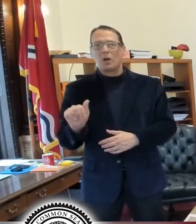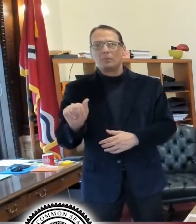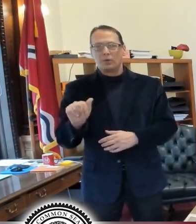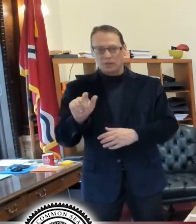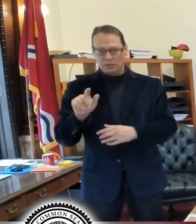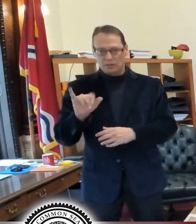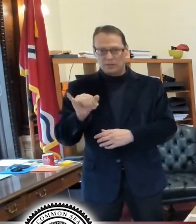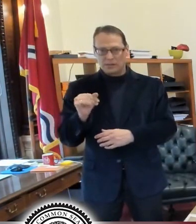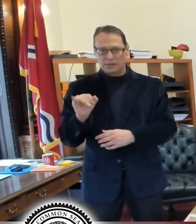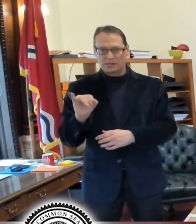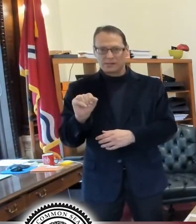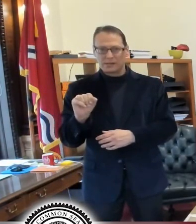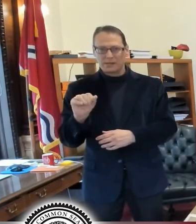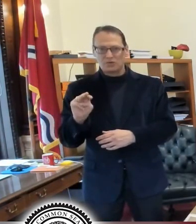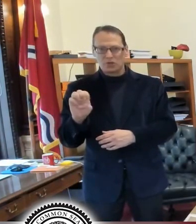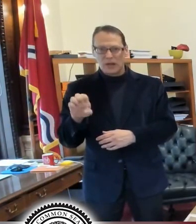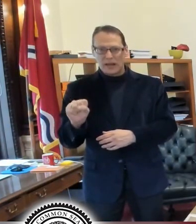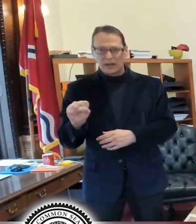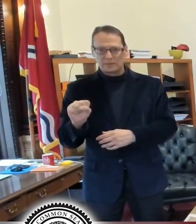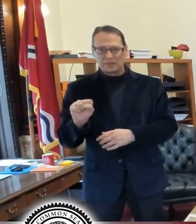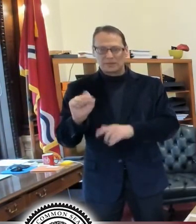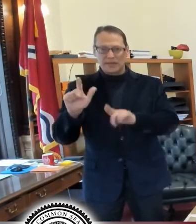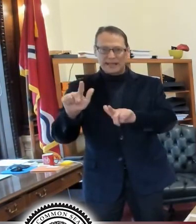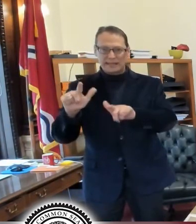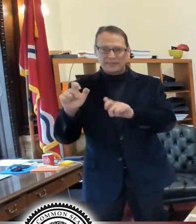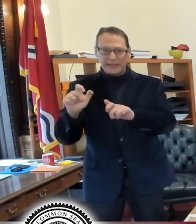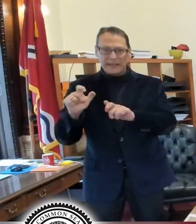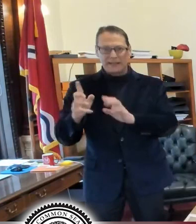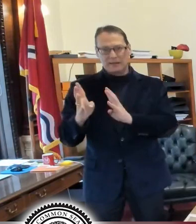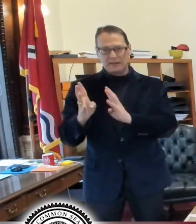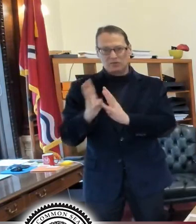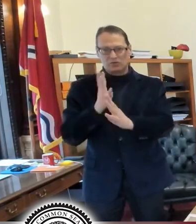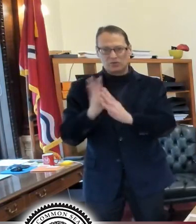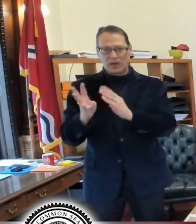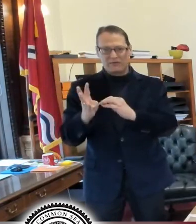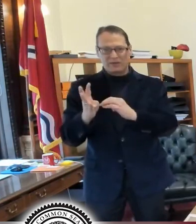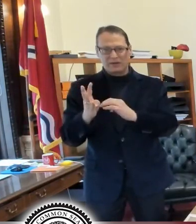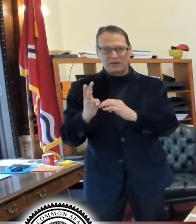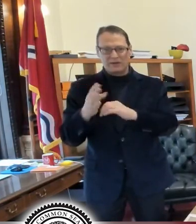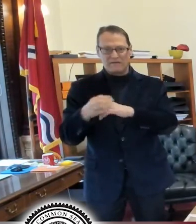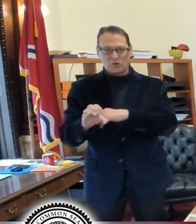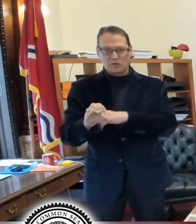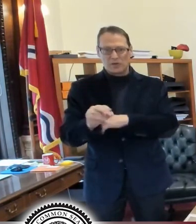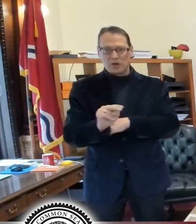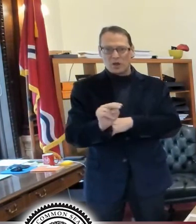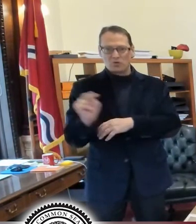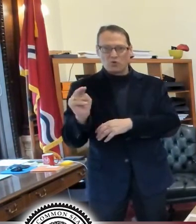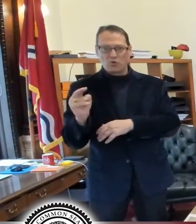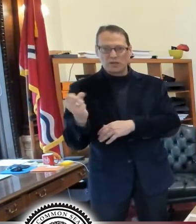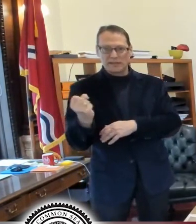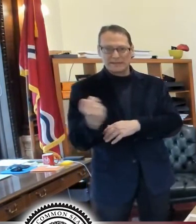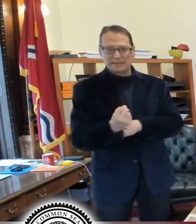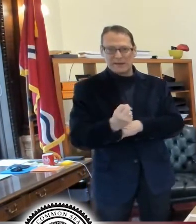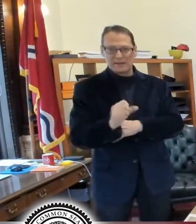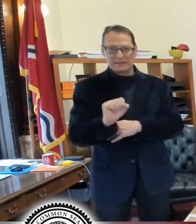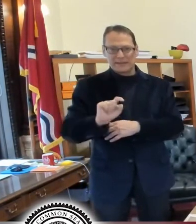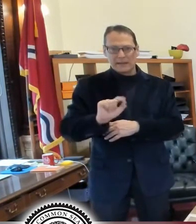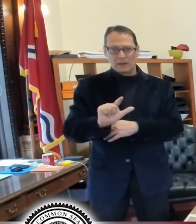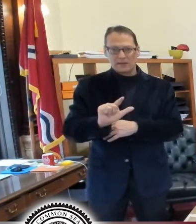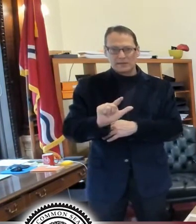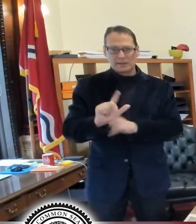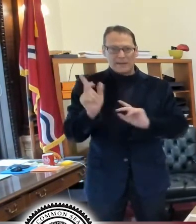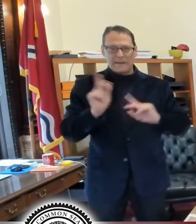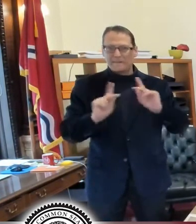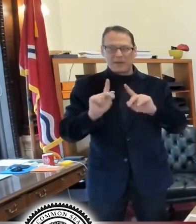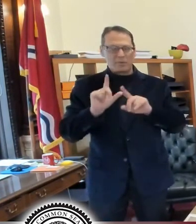in about speeding and traffic enforcement in North and South St. Louis. It seems like with fewer people on the roads,